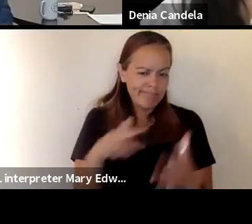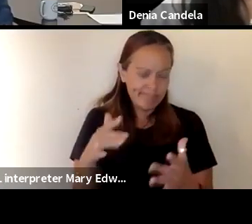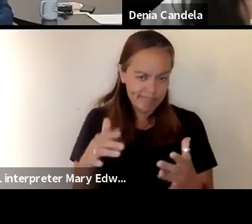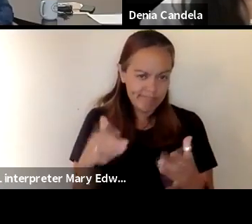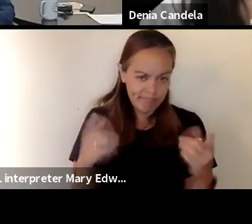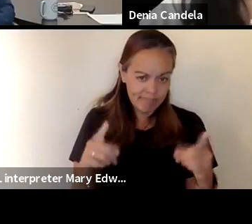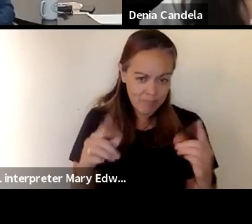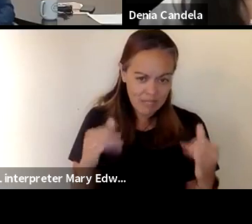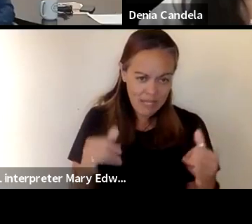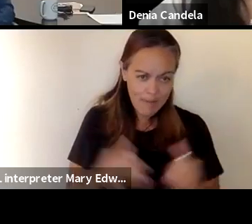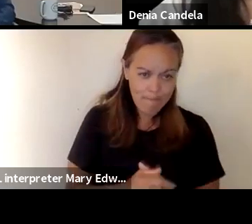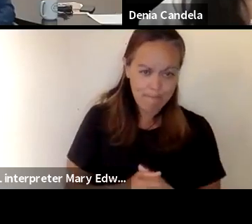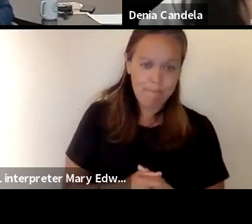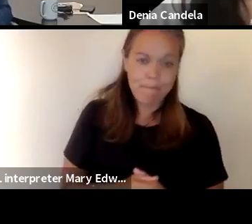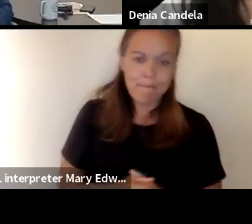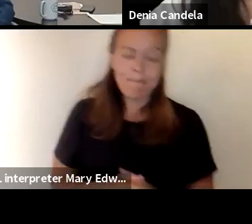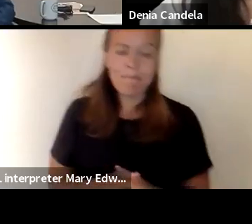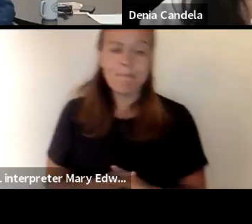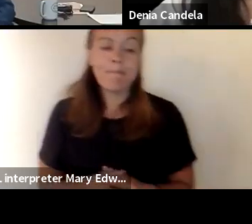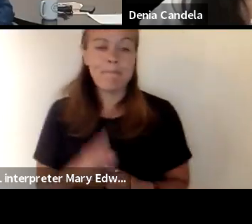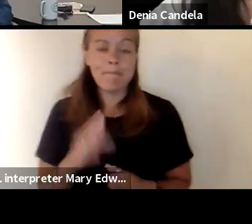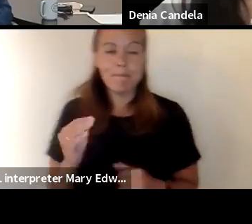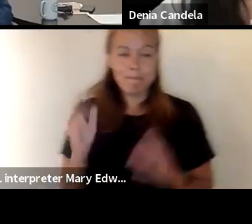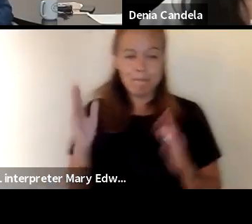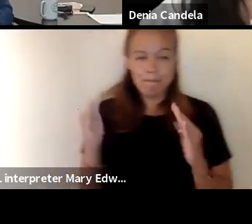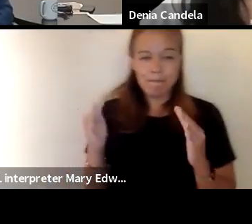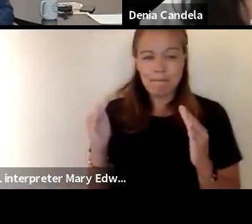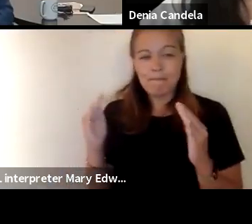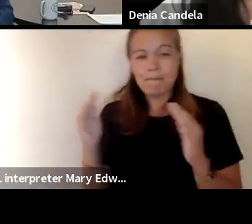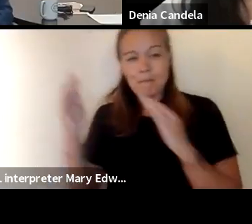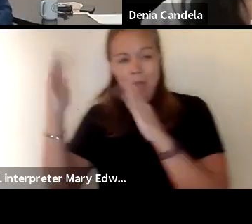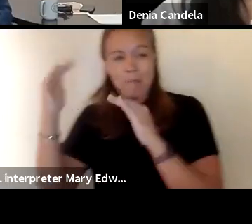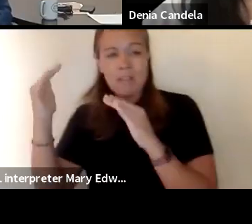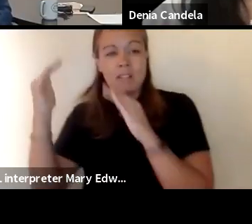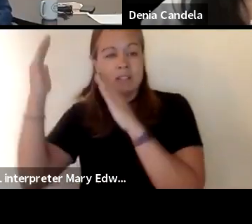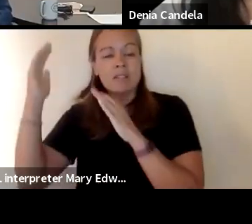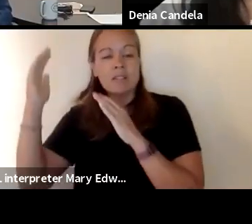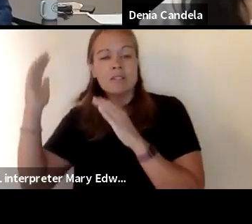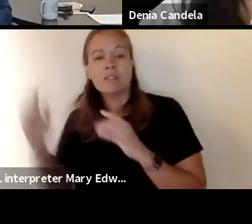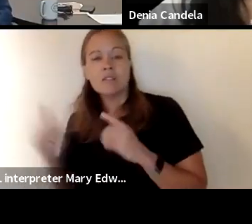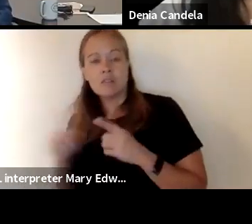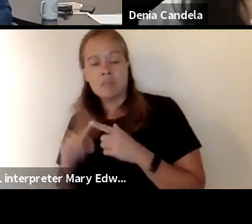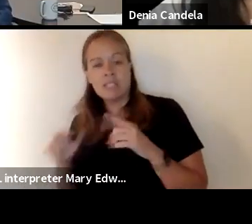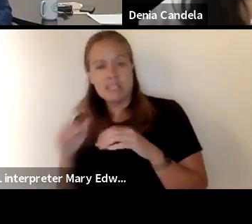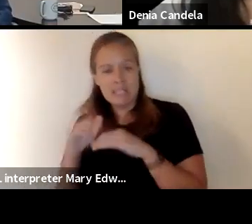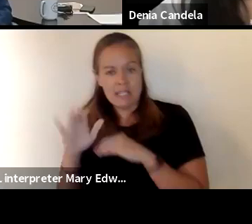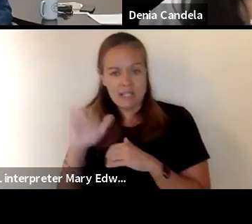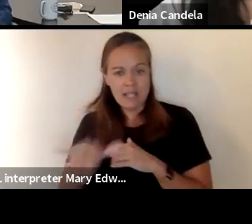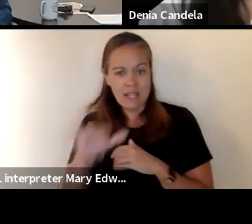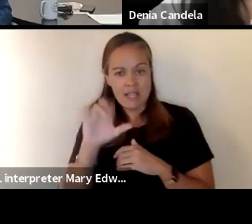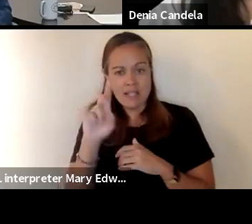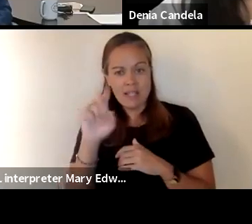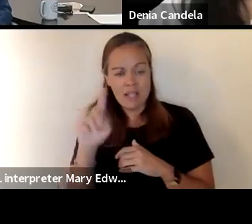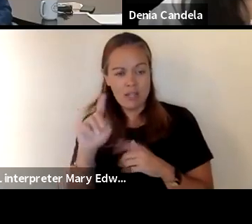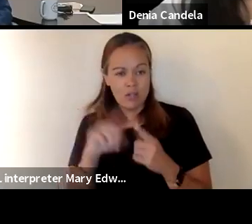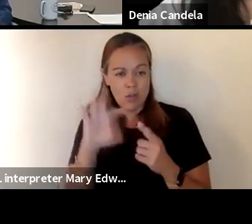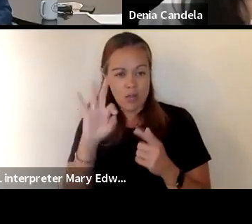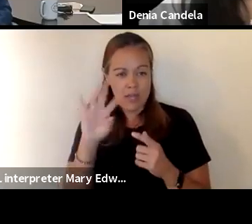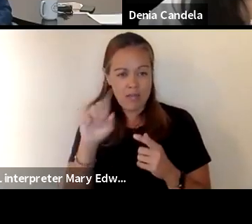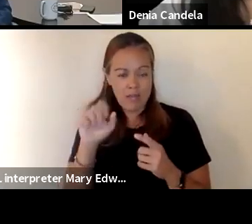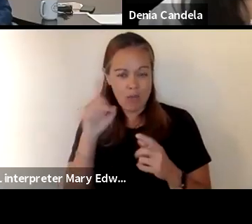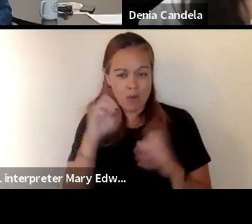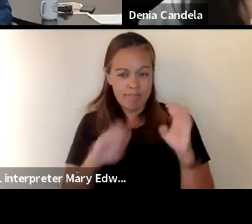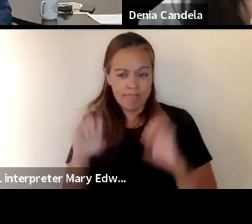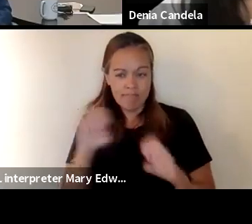they expect to be uh uh submitting that data um to the fda for evaluation in september it will